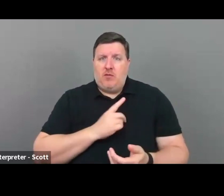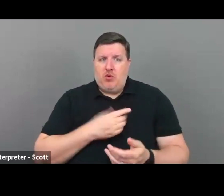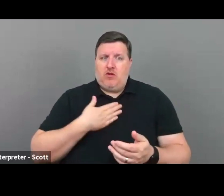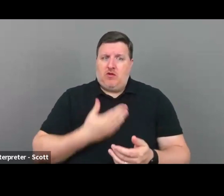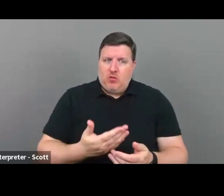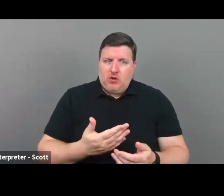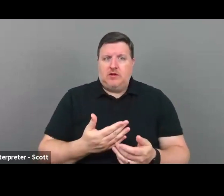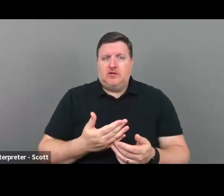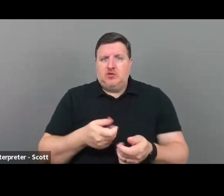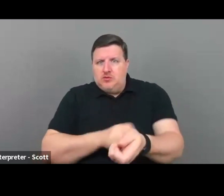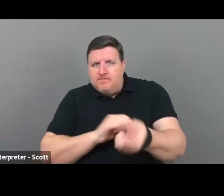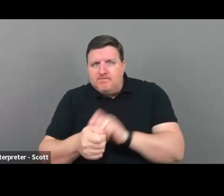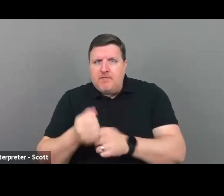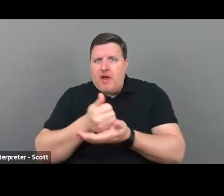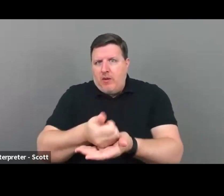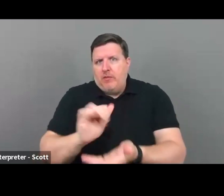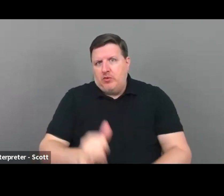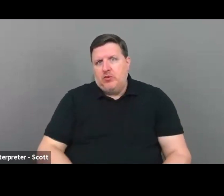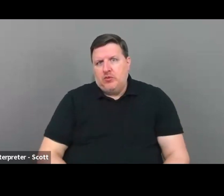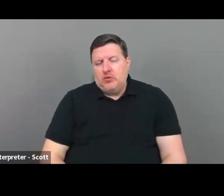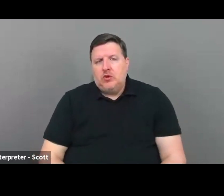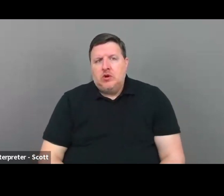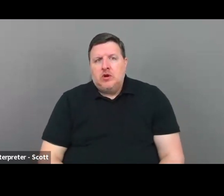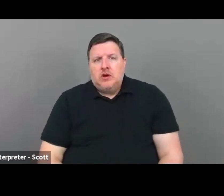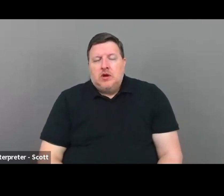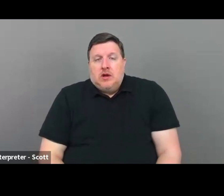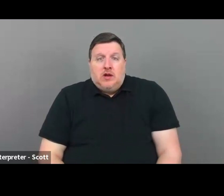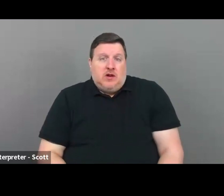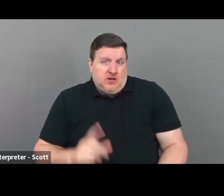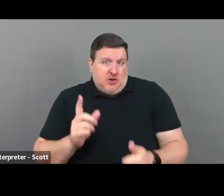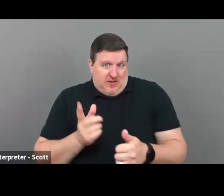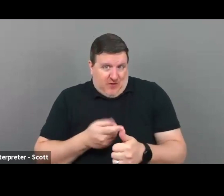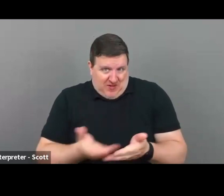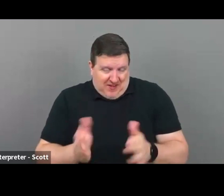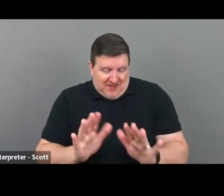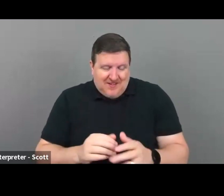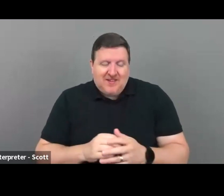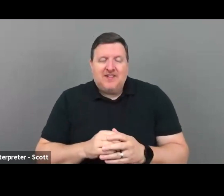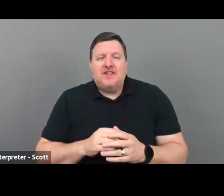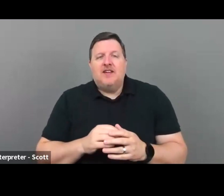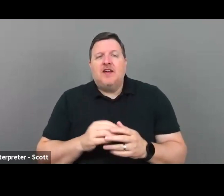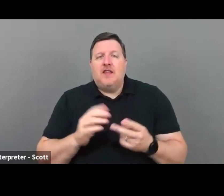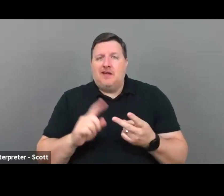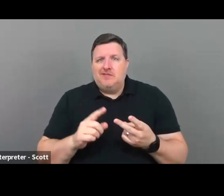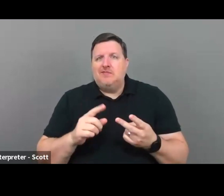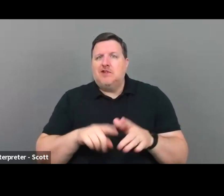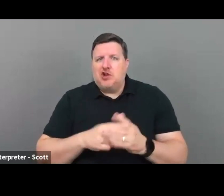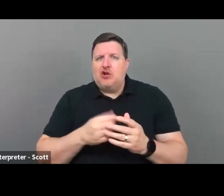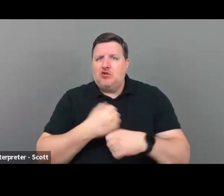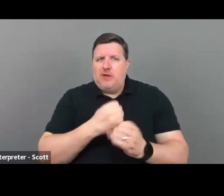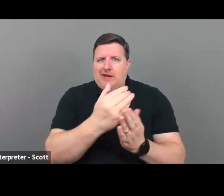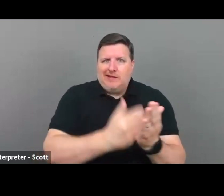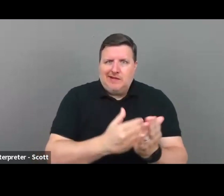in and do stuff like that. Um, so that's your first step and starting to find those lists and make those